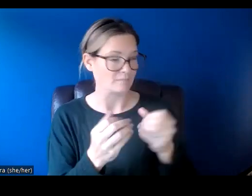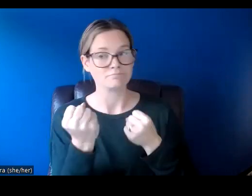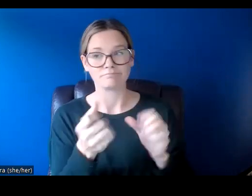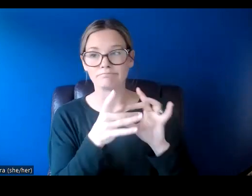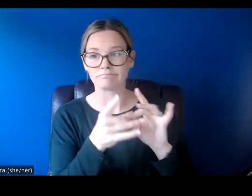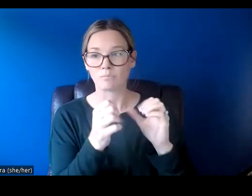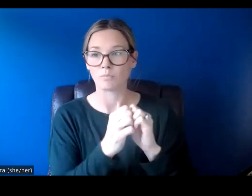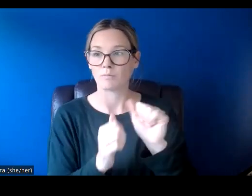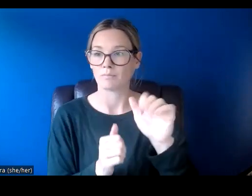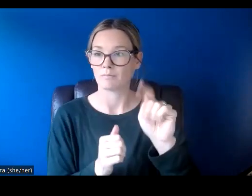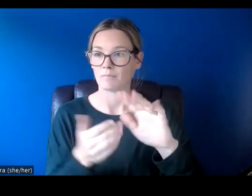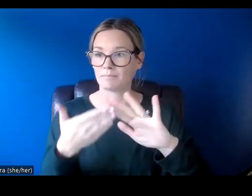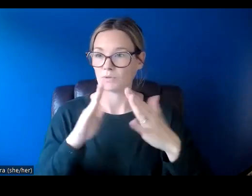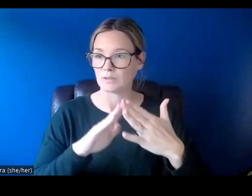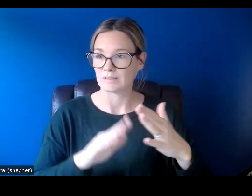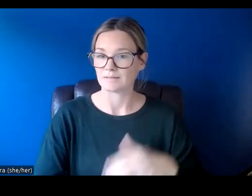arts community.